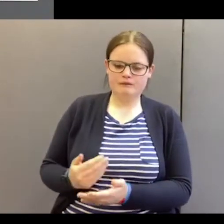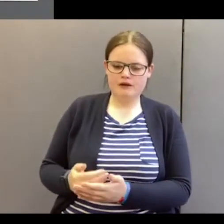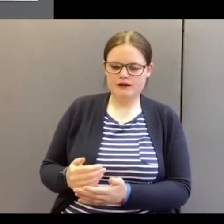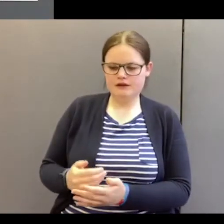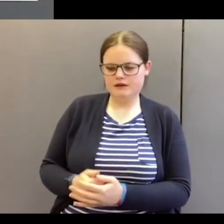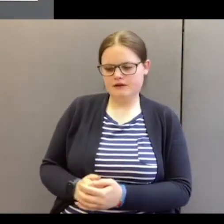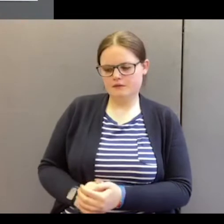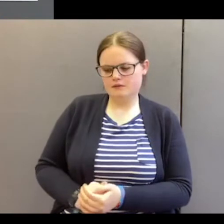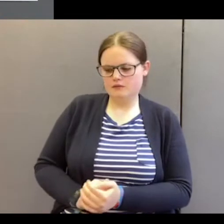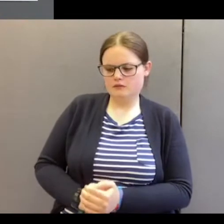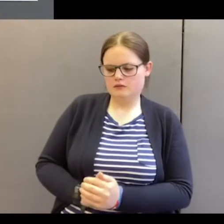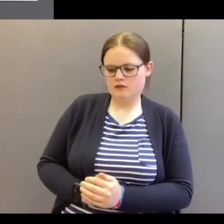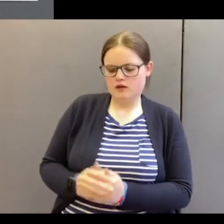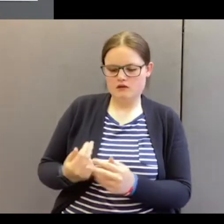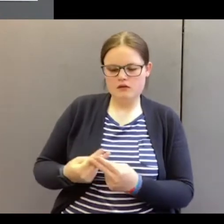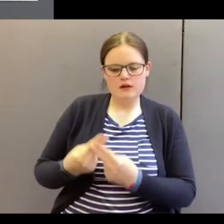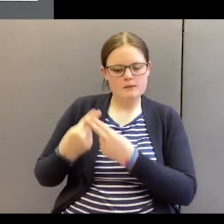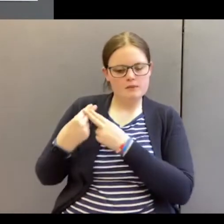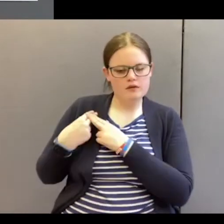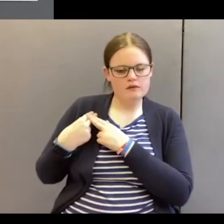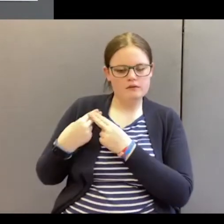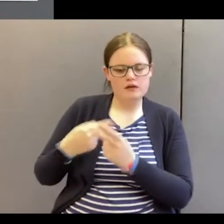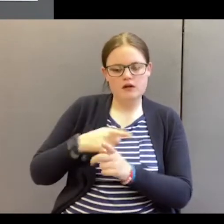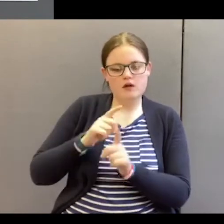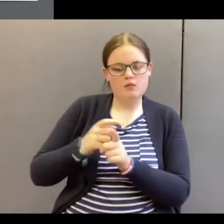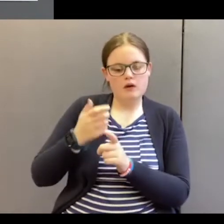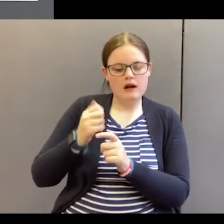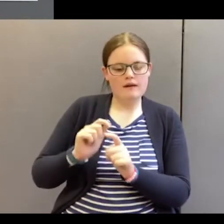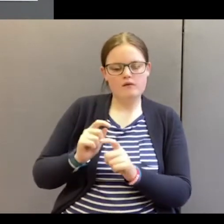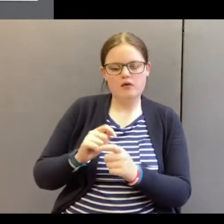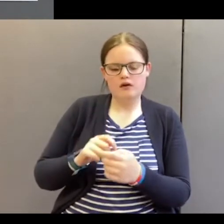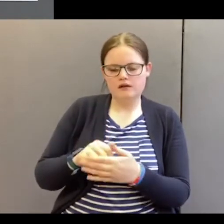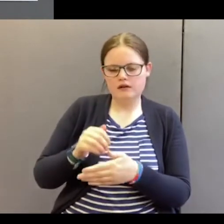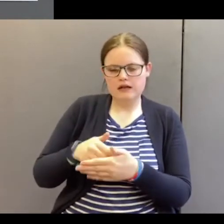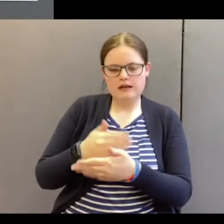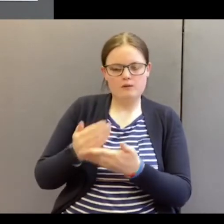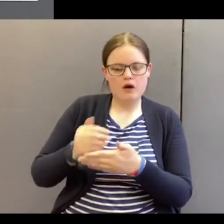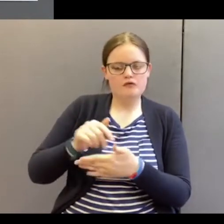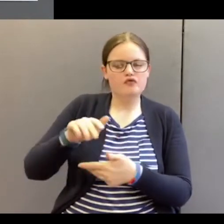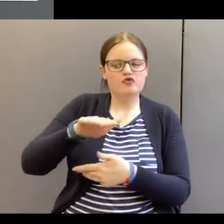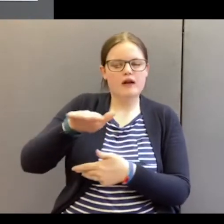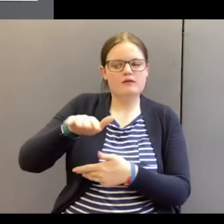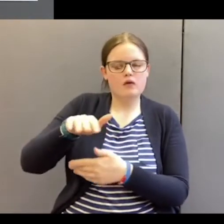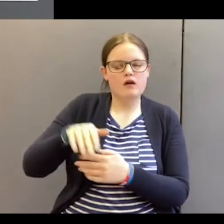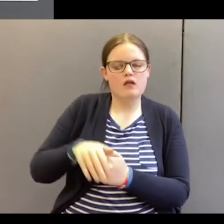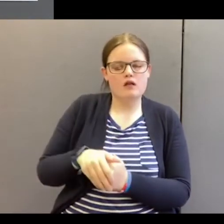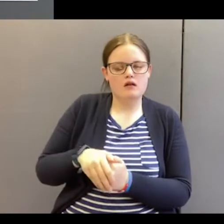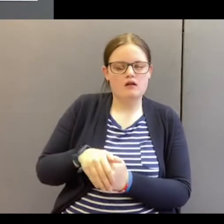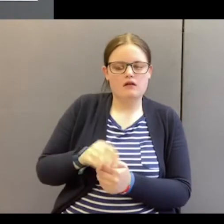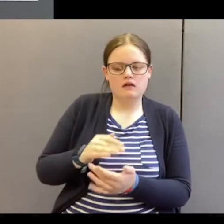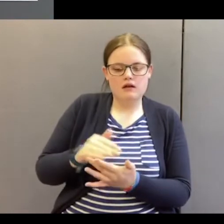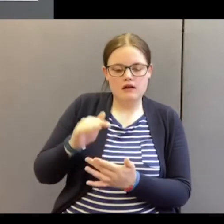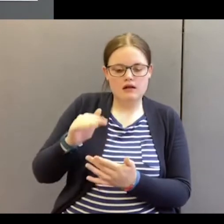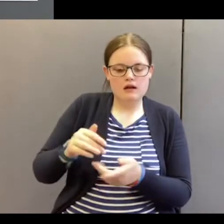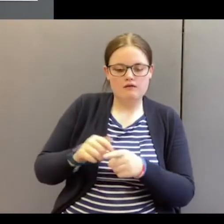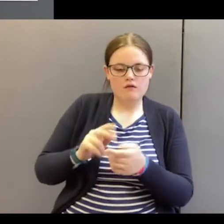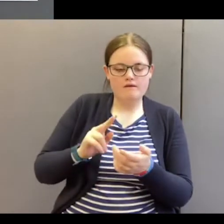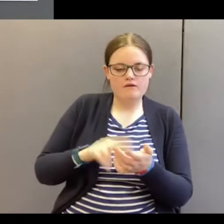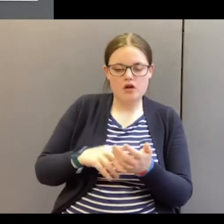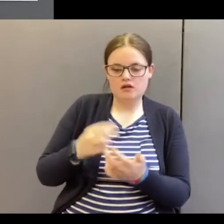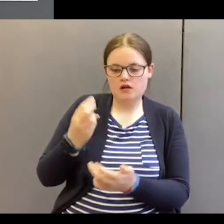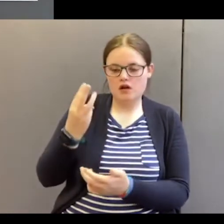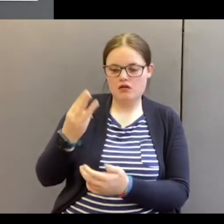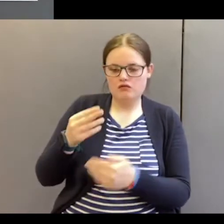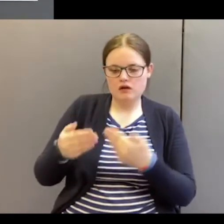responsibility that we have to society in general. It's there from verses 3